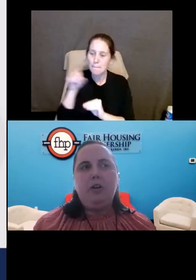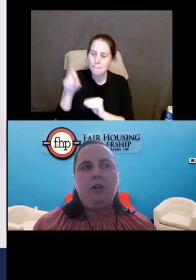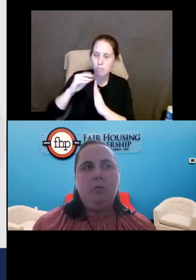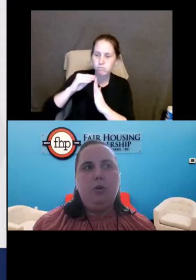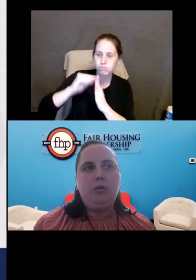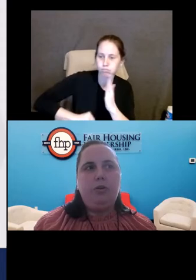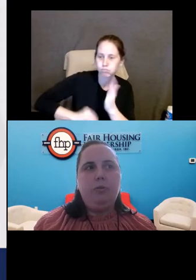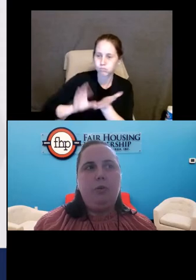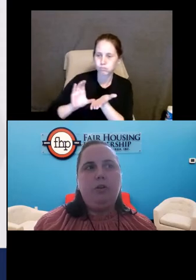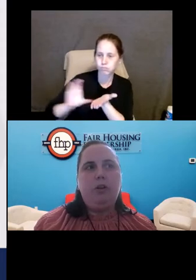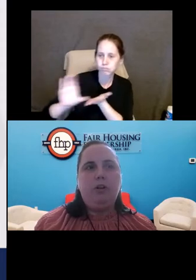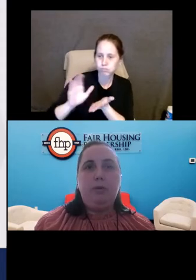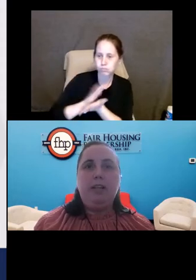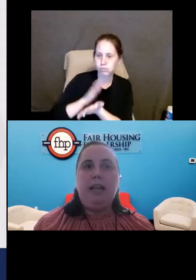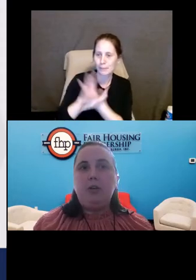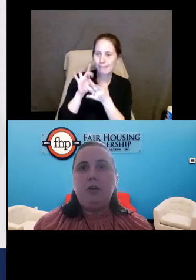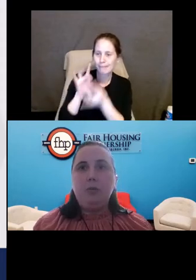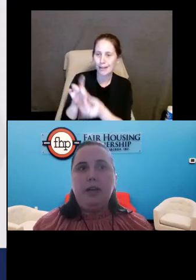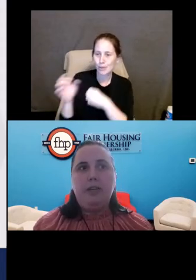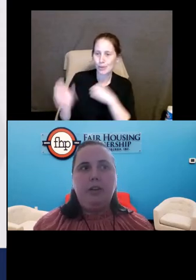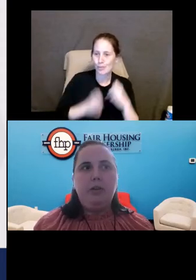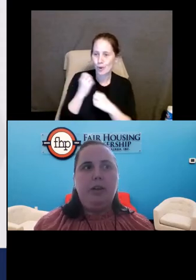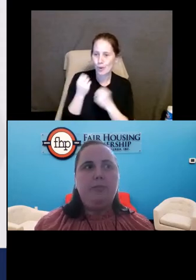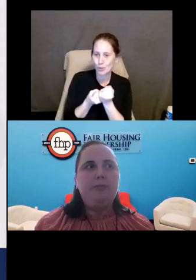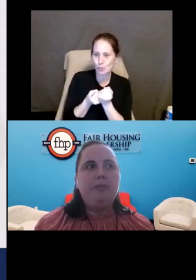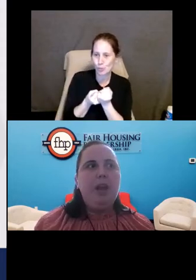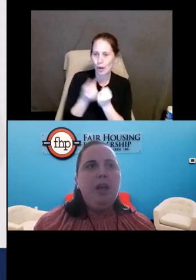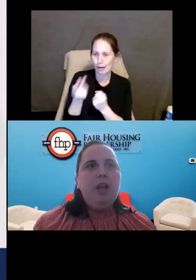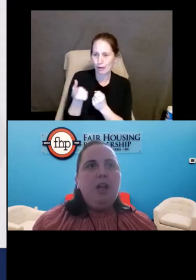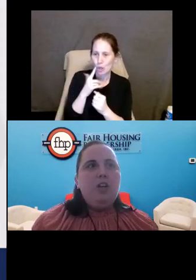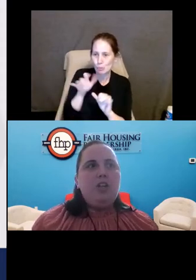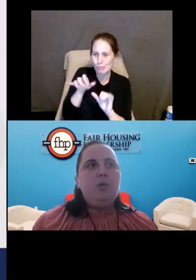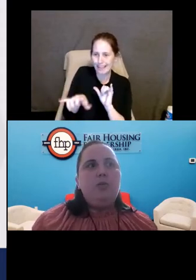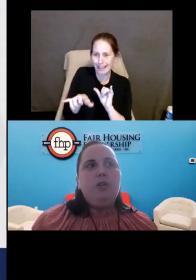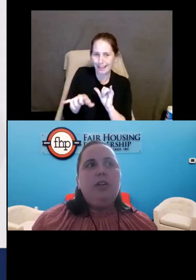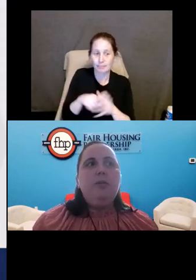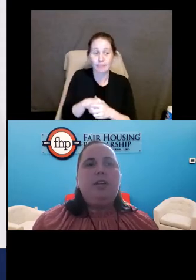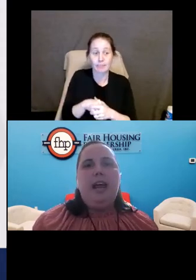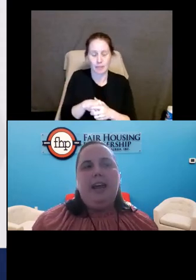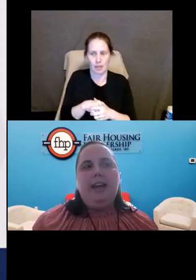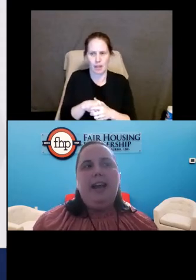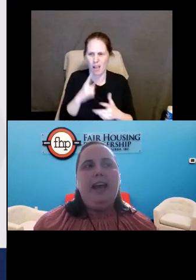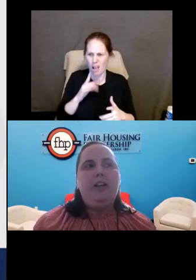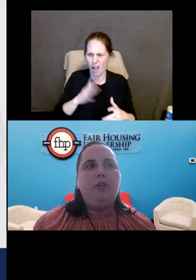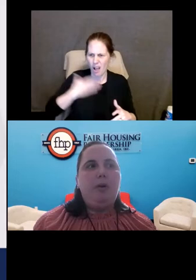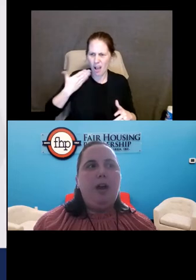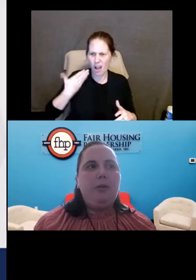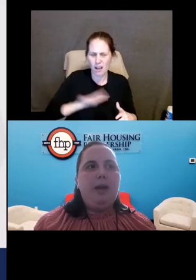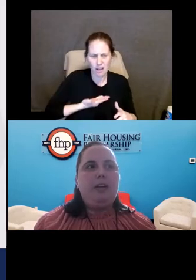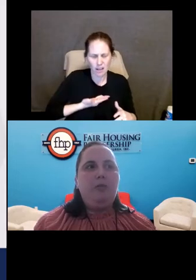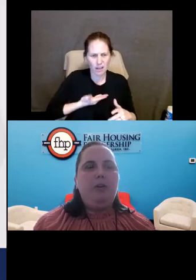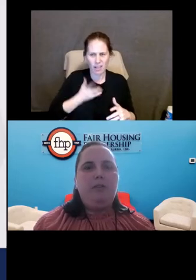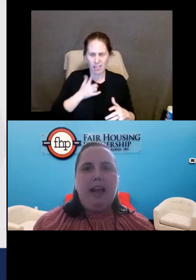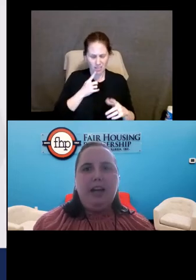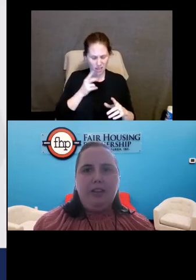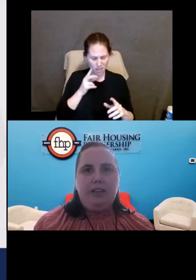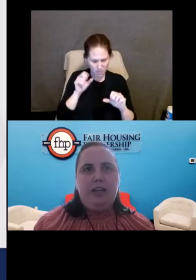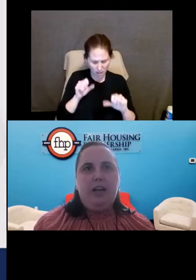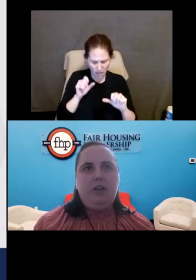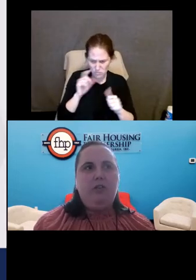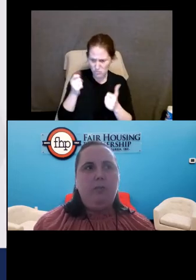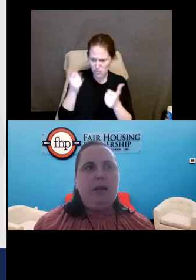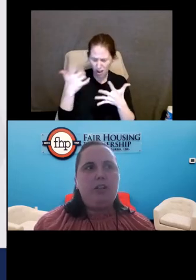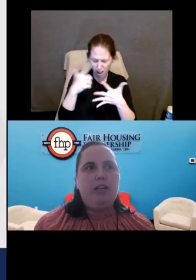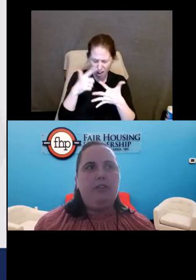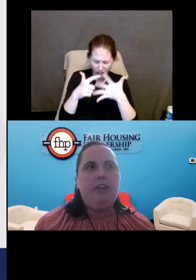packet for her emotional support dog to be allowed to remain in the unit. She was really upset at the prospect of providing the